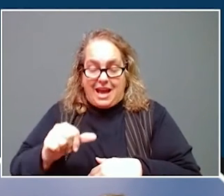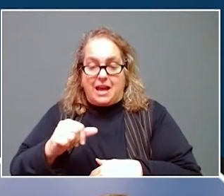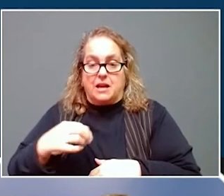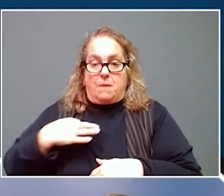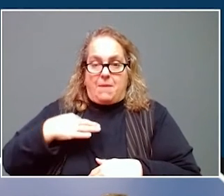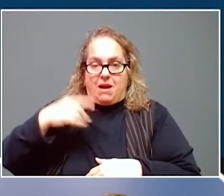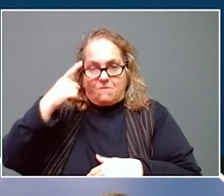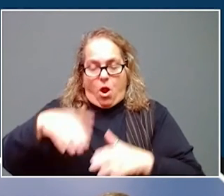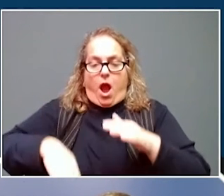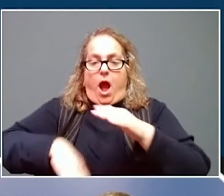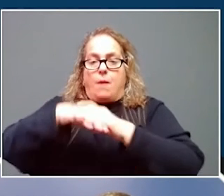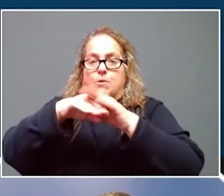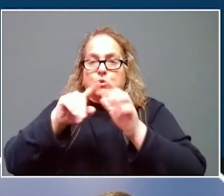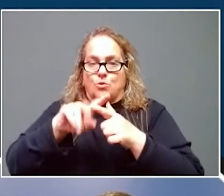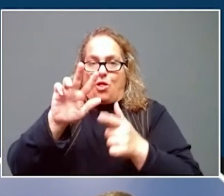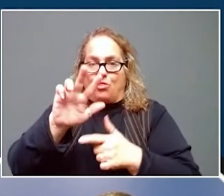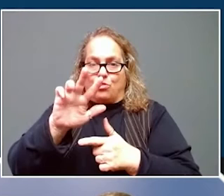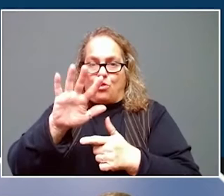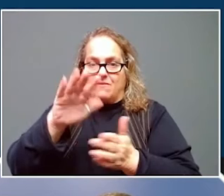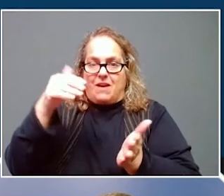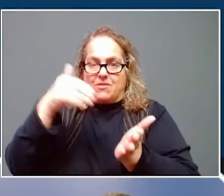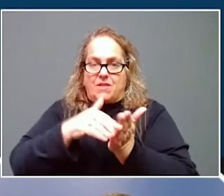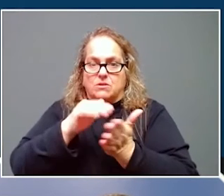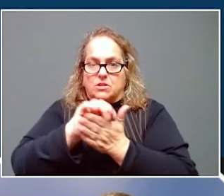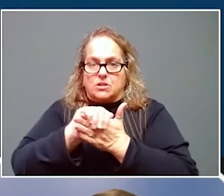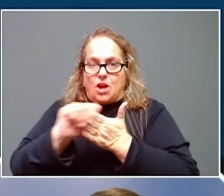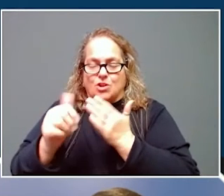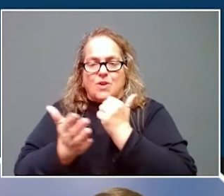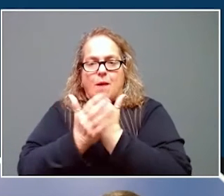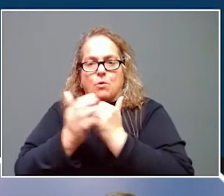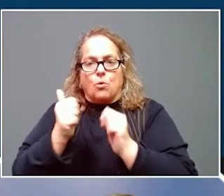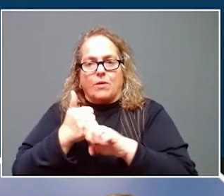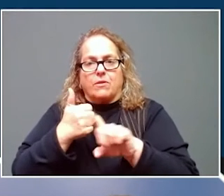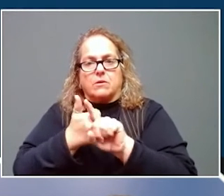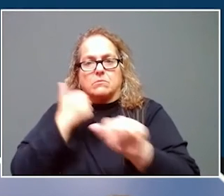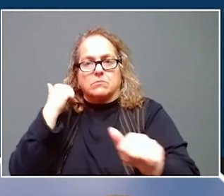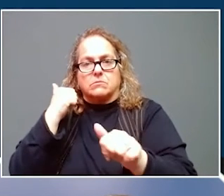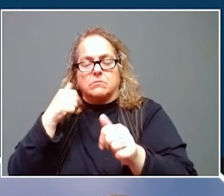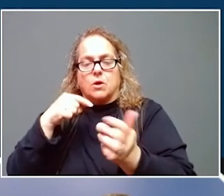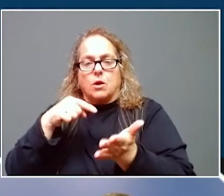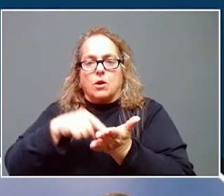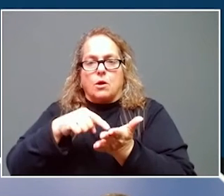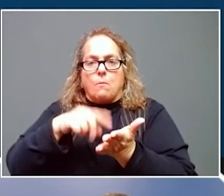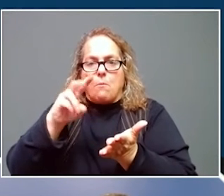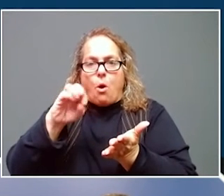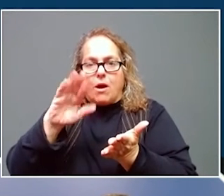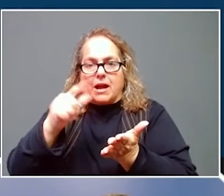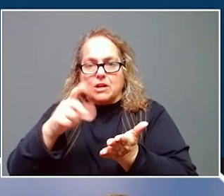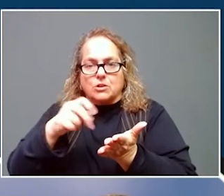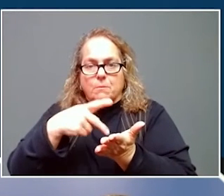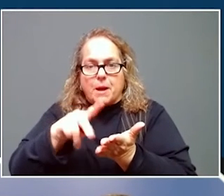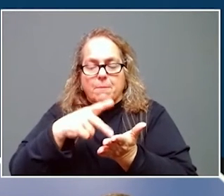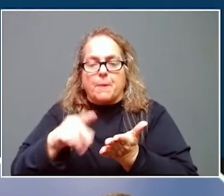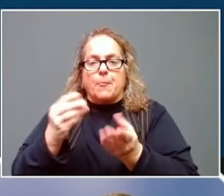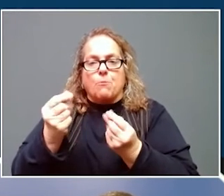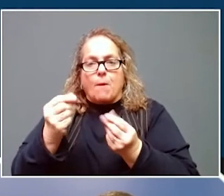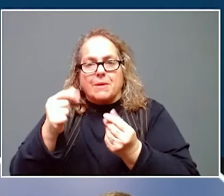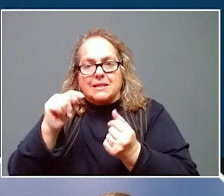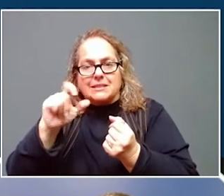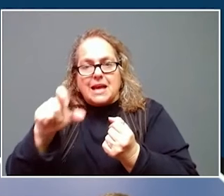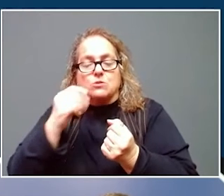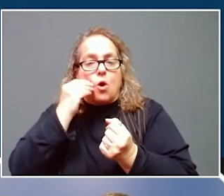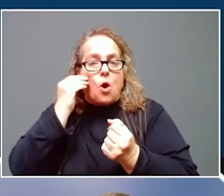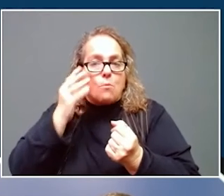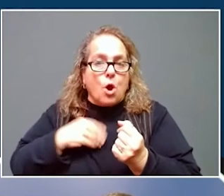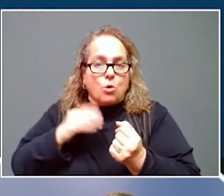utility bills if the delinquencies are due to a pandemic-related loss of income. If approved, the money will not be paid to the